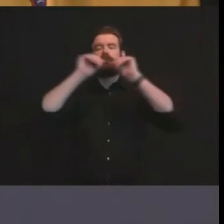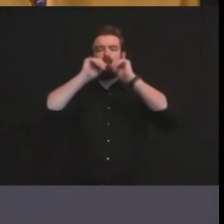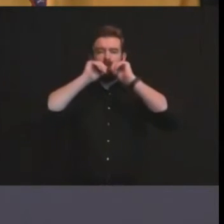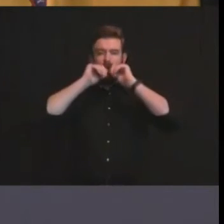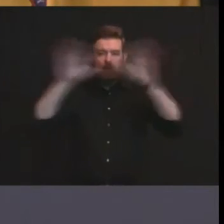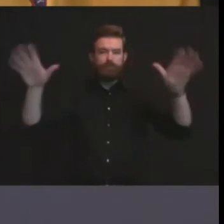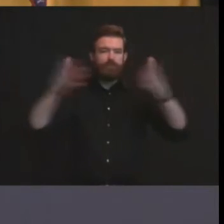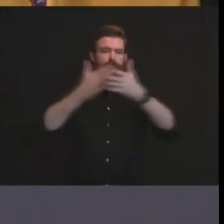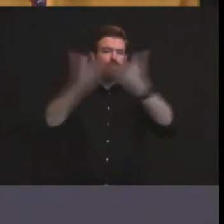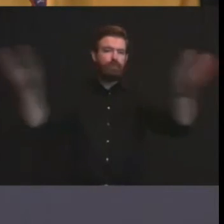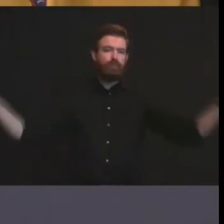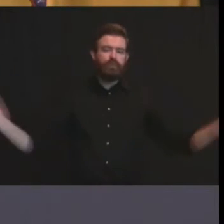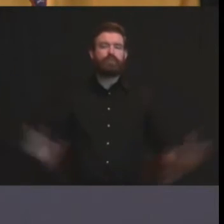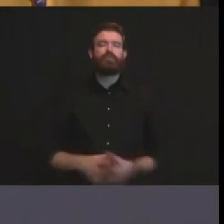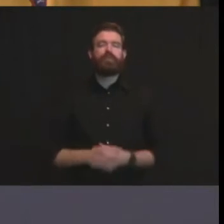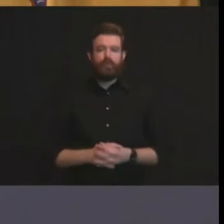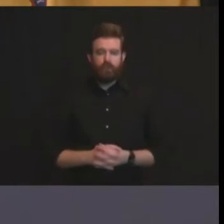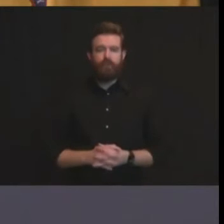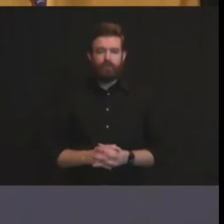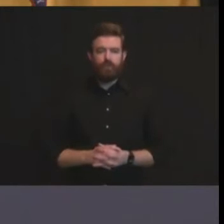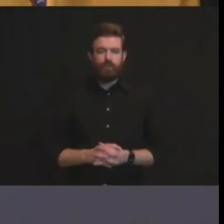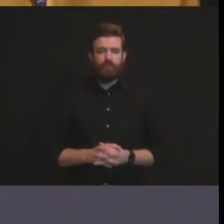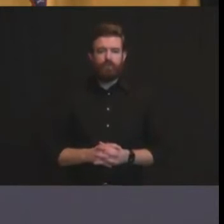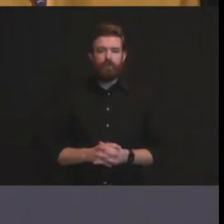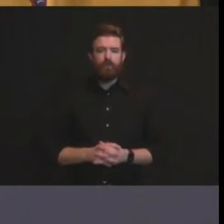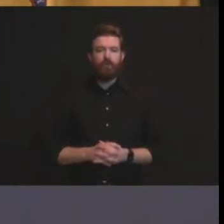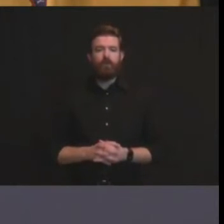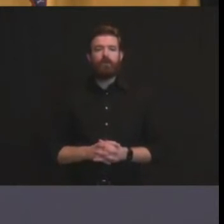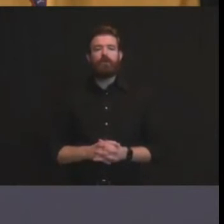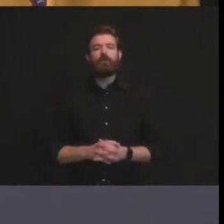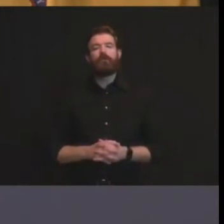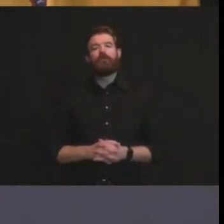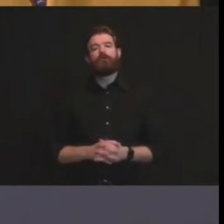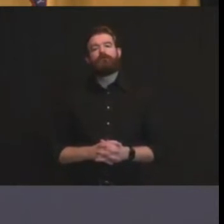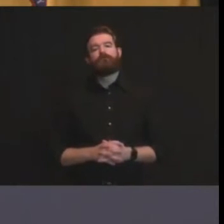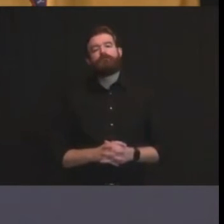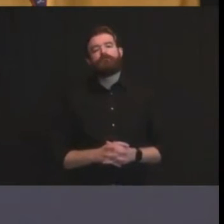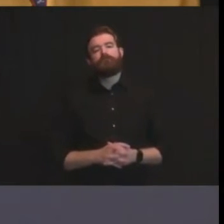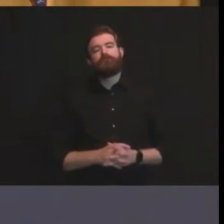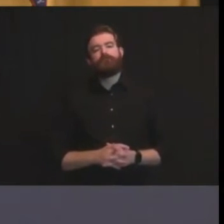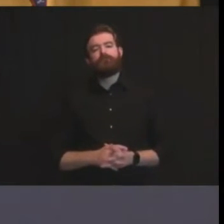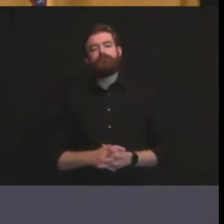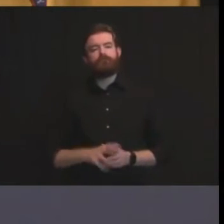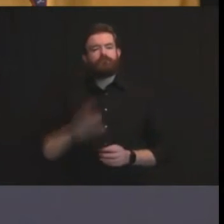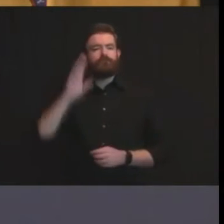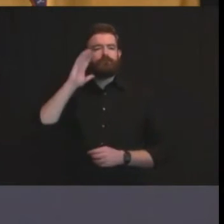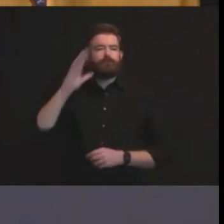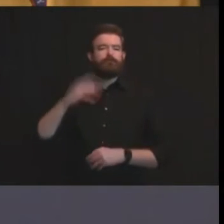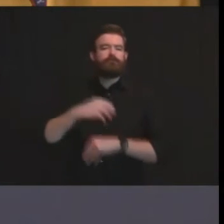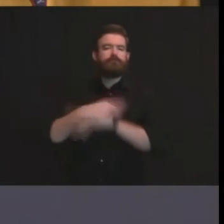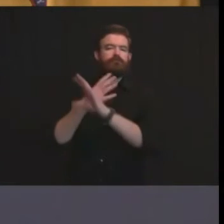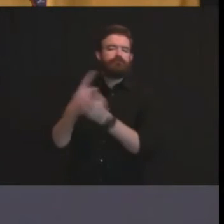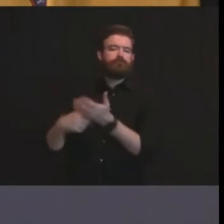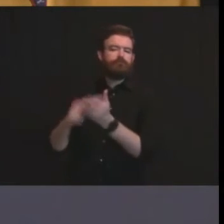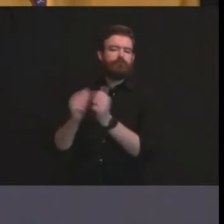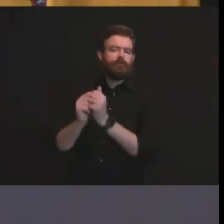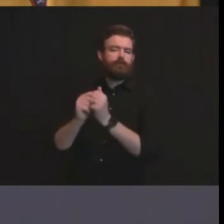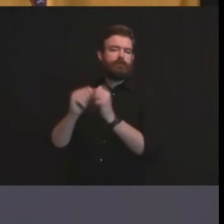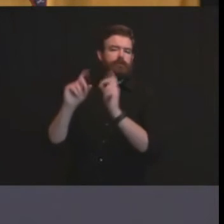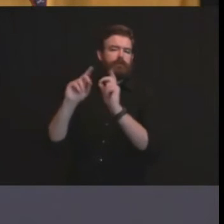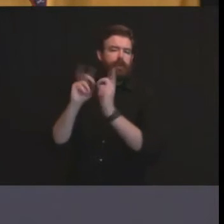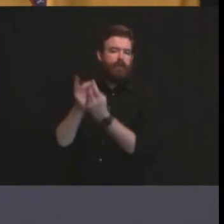phone i've got a zoom call with labor this afternoon i've got a zoom call again with the north american head